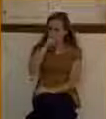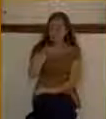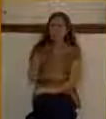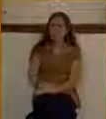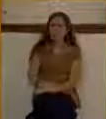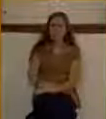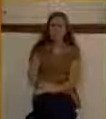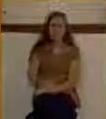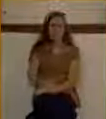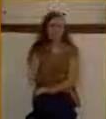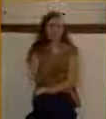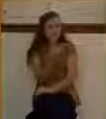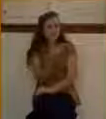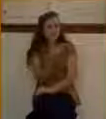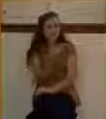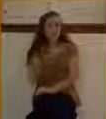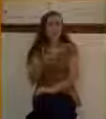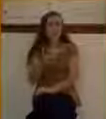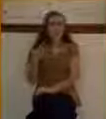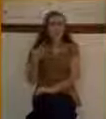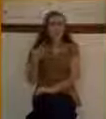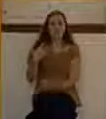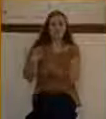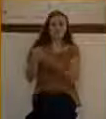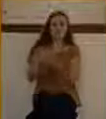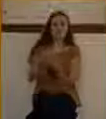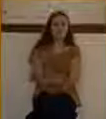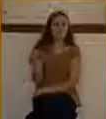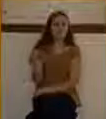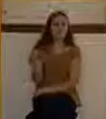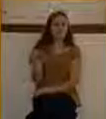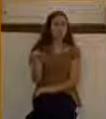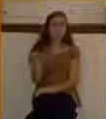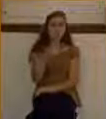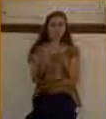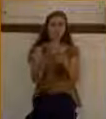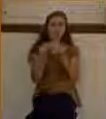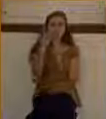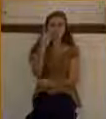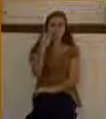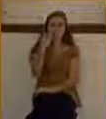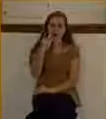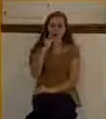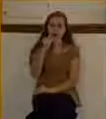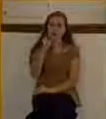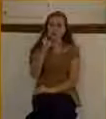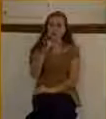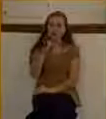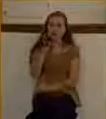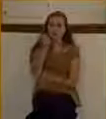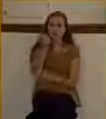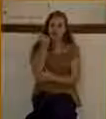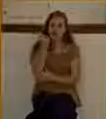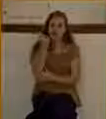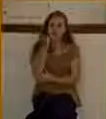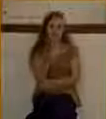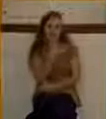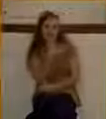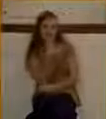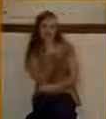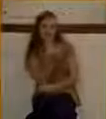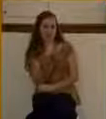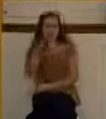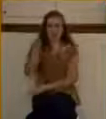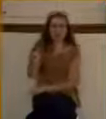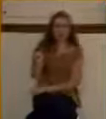Another sense of entitlement. Again, more blindness because they didn't really understand what they were asking, and Jesus pointed that out to them.